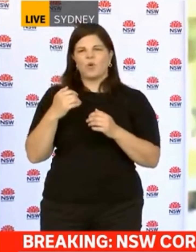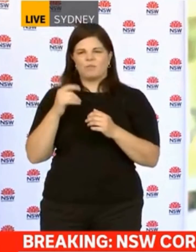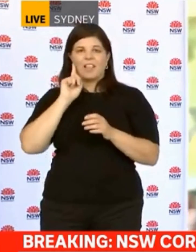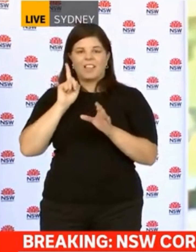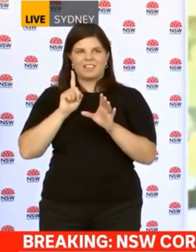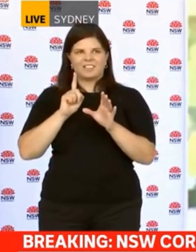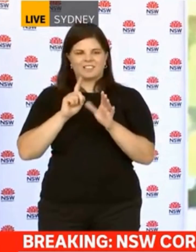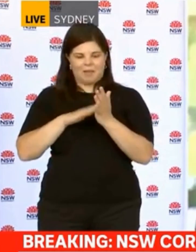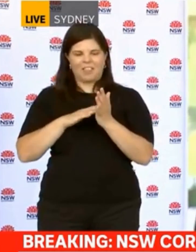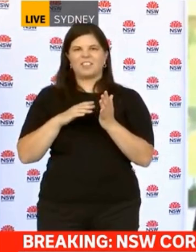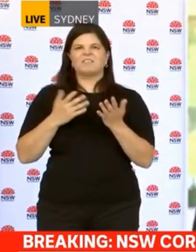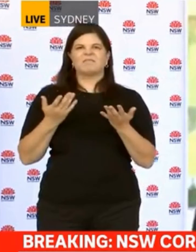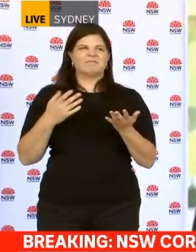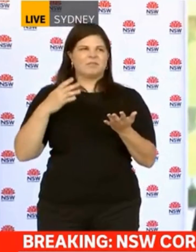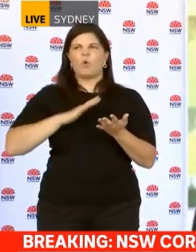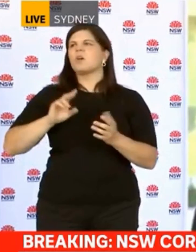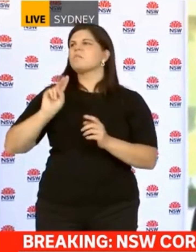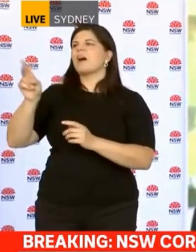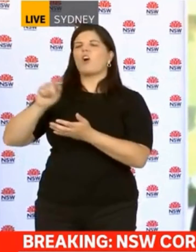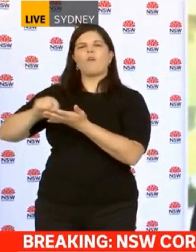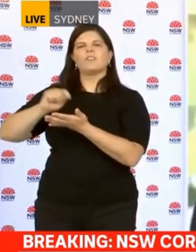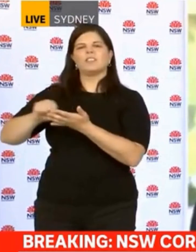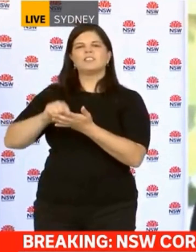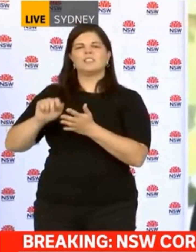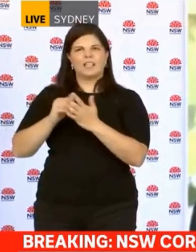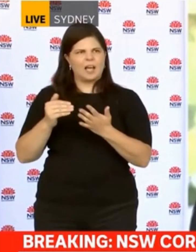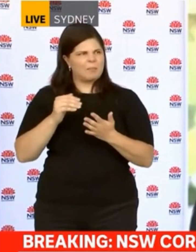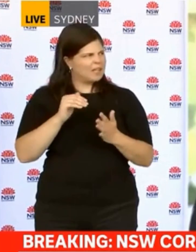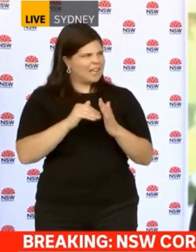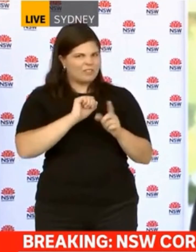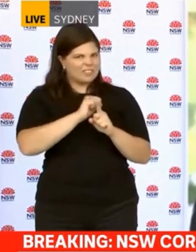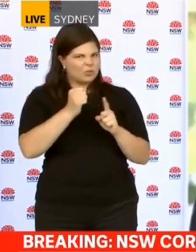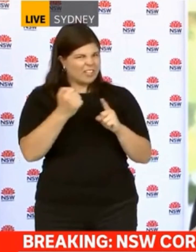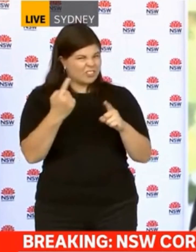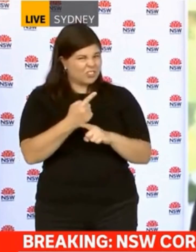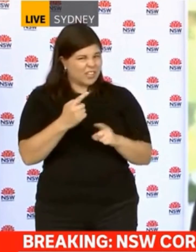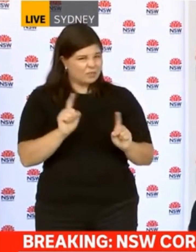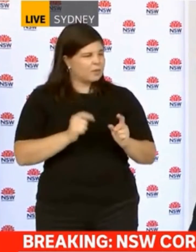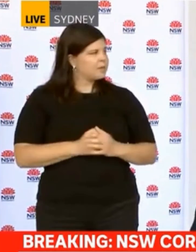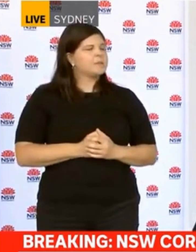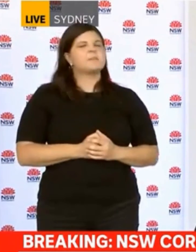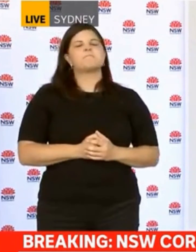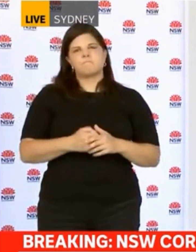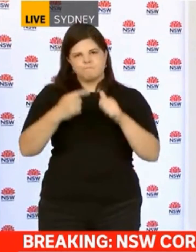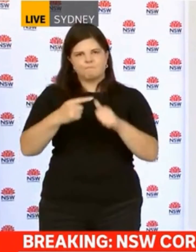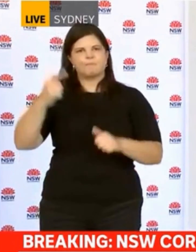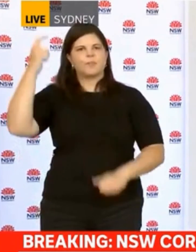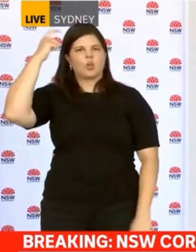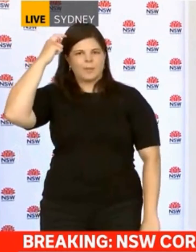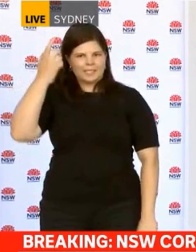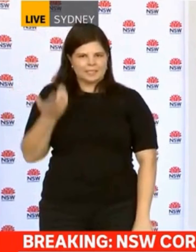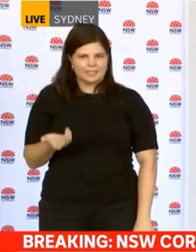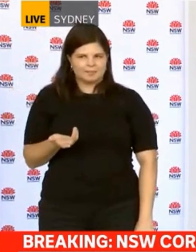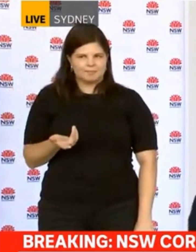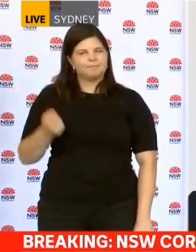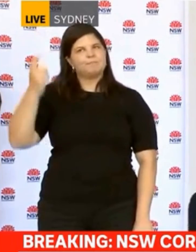Obviously, the situation has changed and people have been on holidays. What's the message? Do you want people back in offices? Look, the message is, have common sense. But because